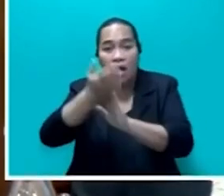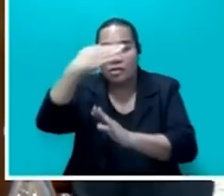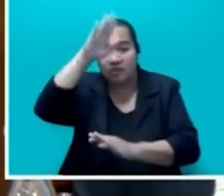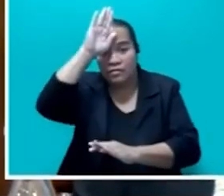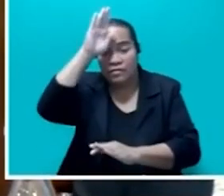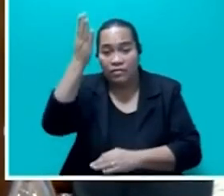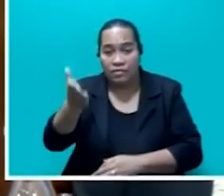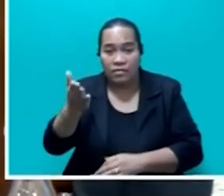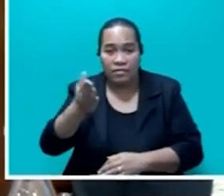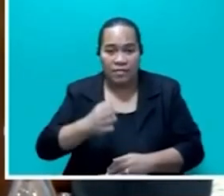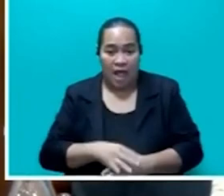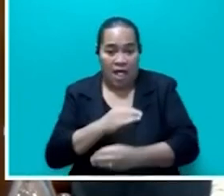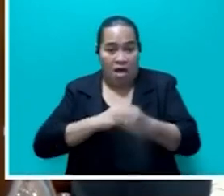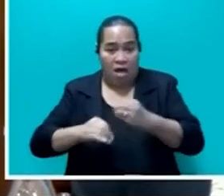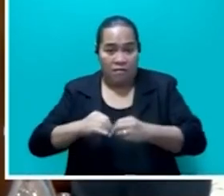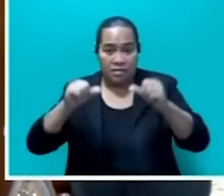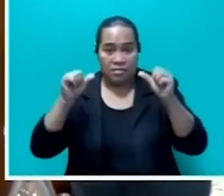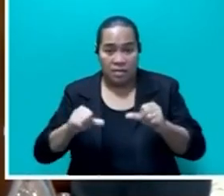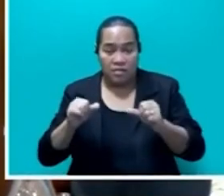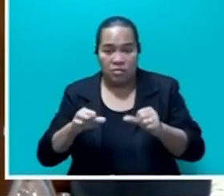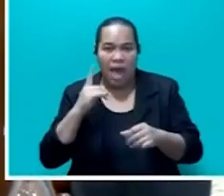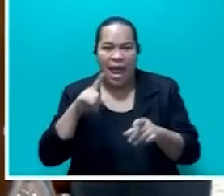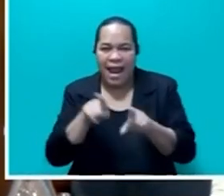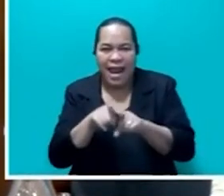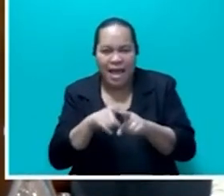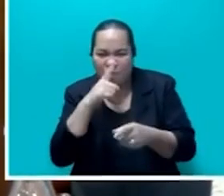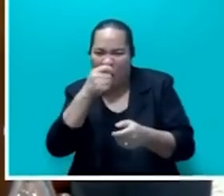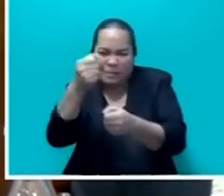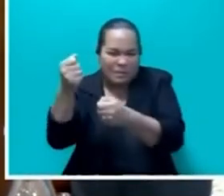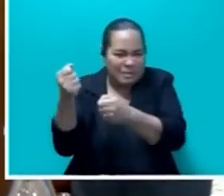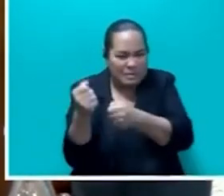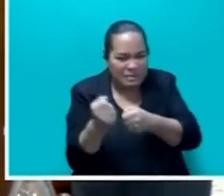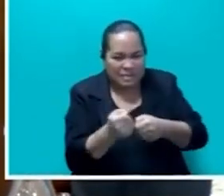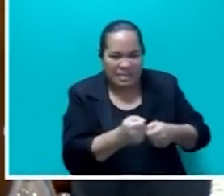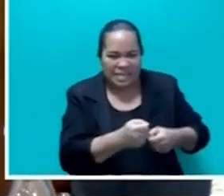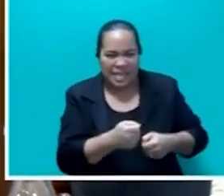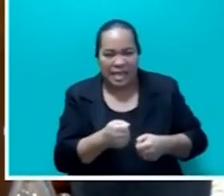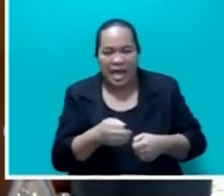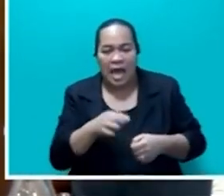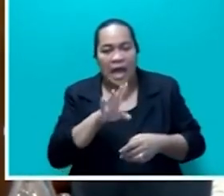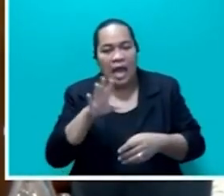The office of the President has been dragged to the lowest points of discredit.